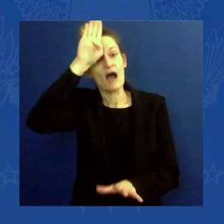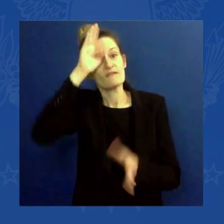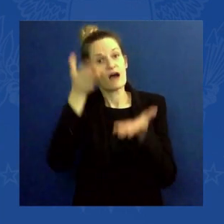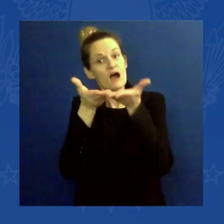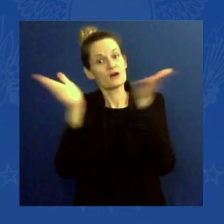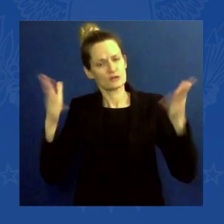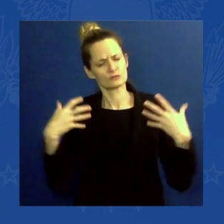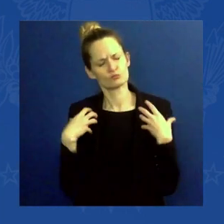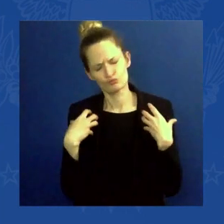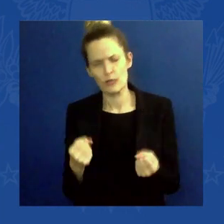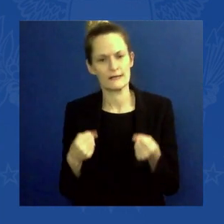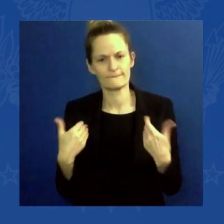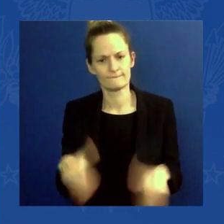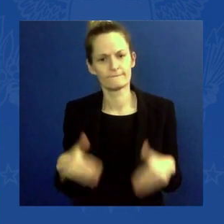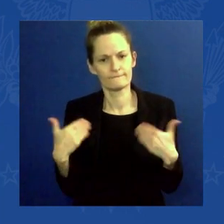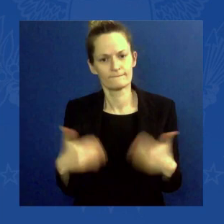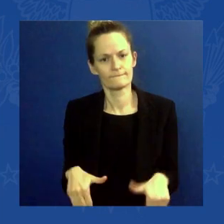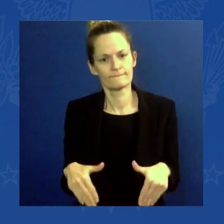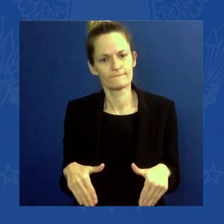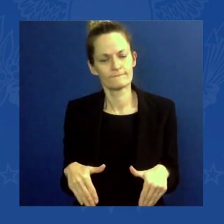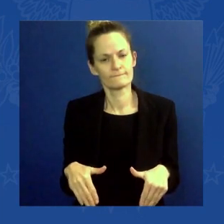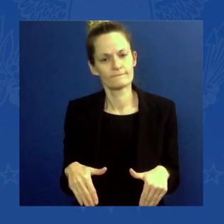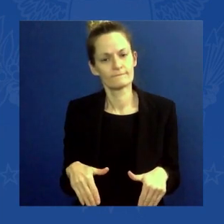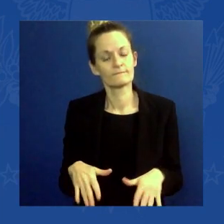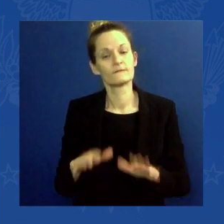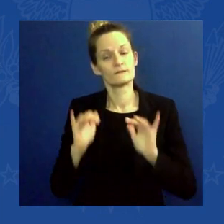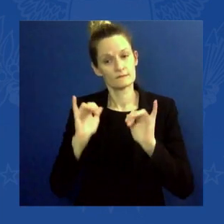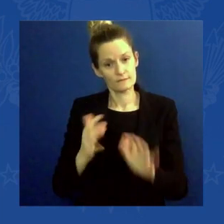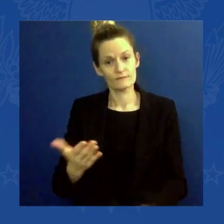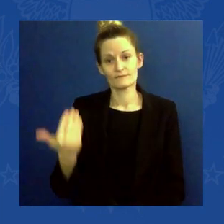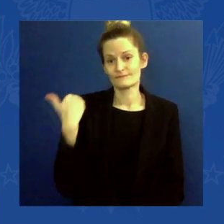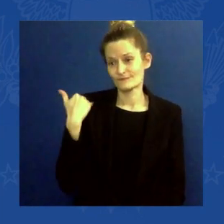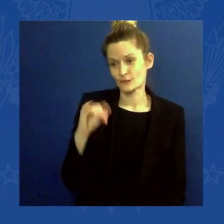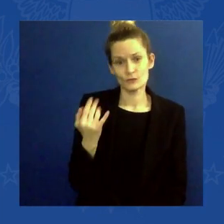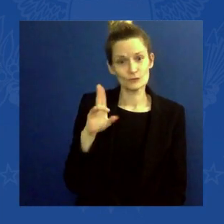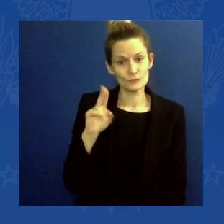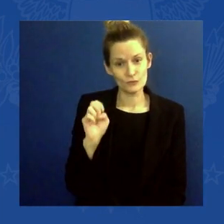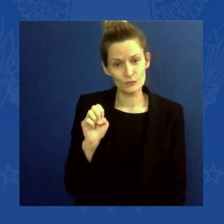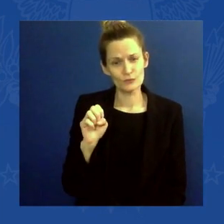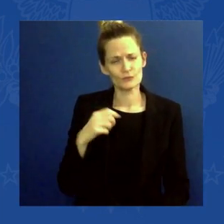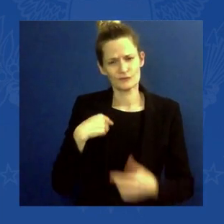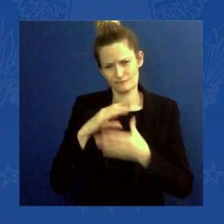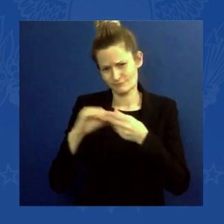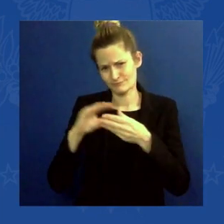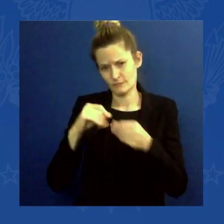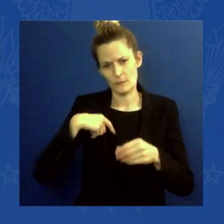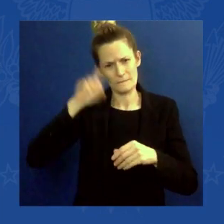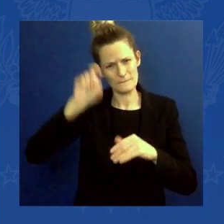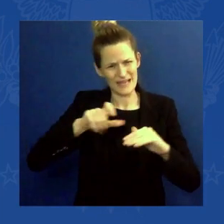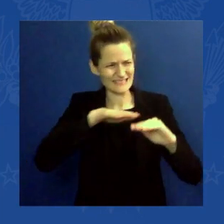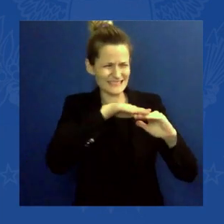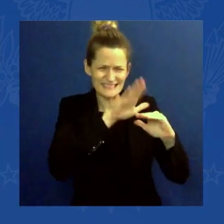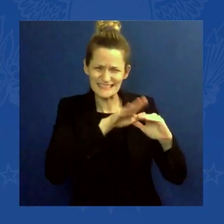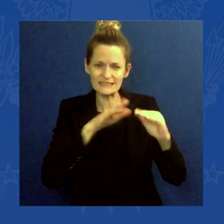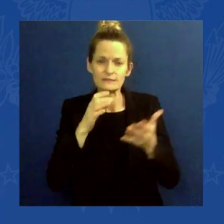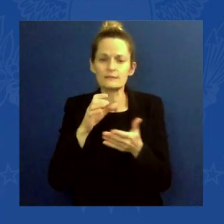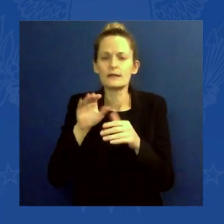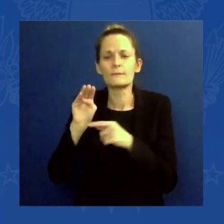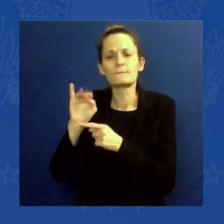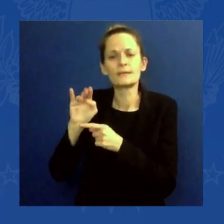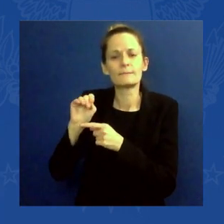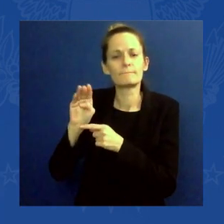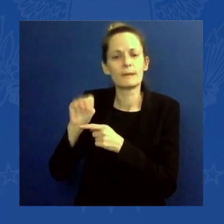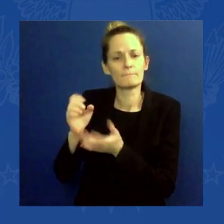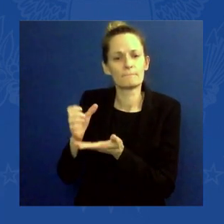firefighters earn at least the minimum wage and we're working on fundamentally changing the benefits that are available to them.